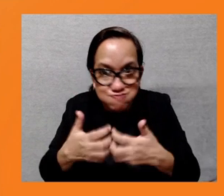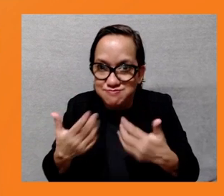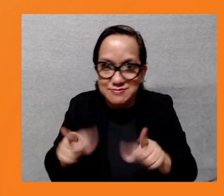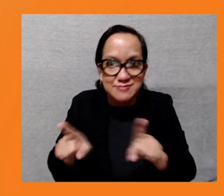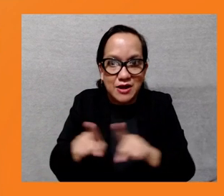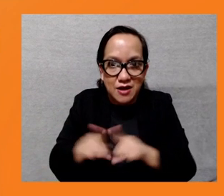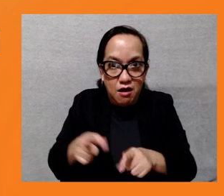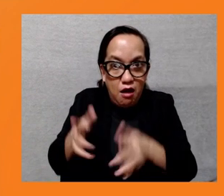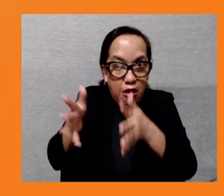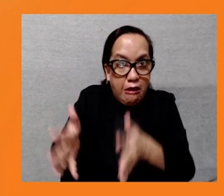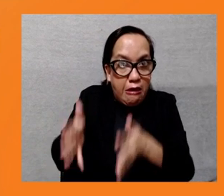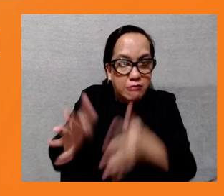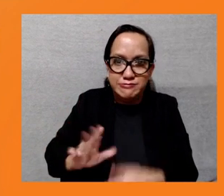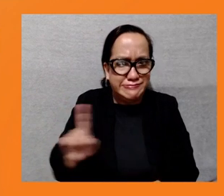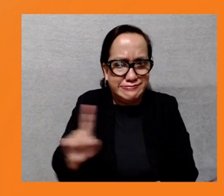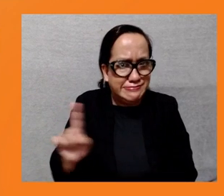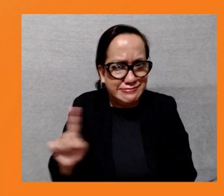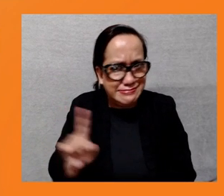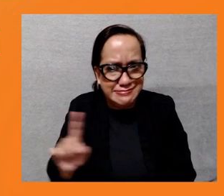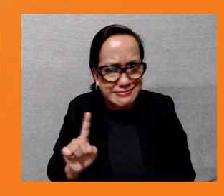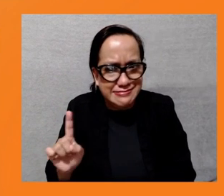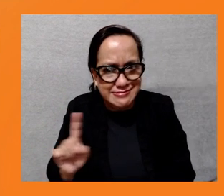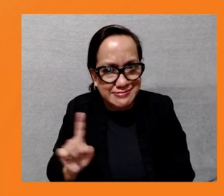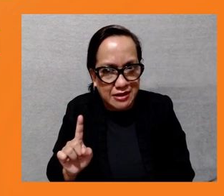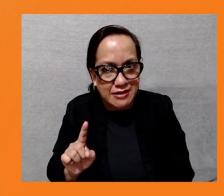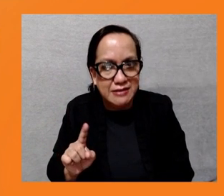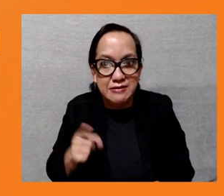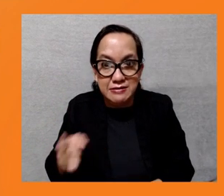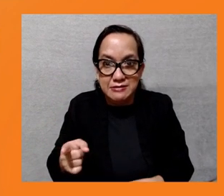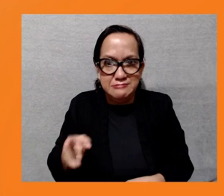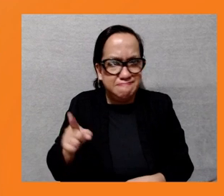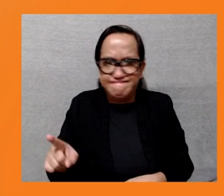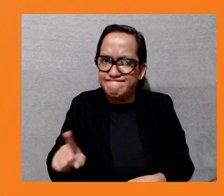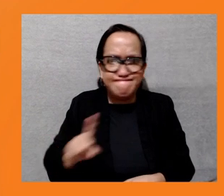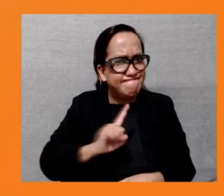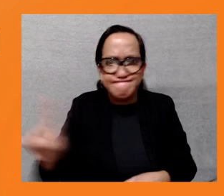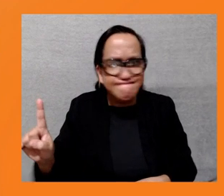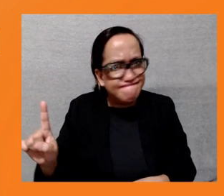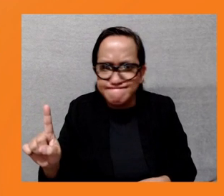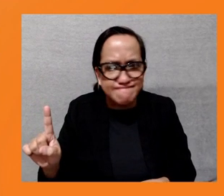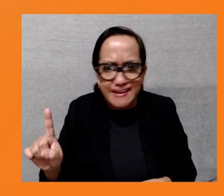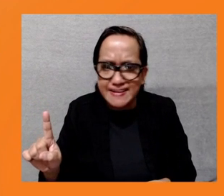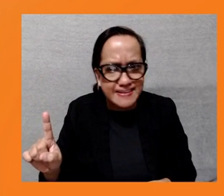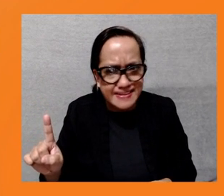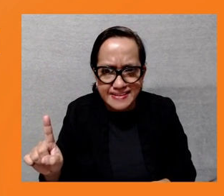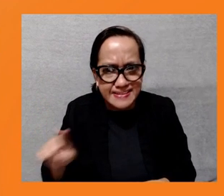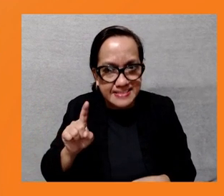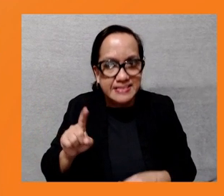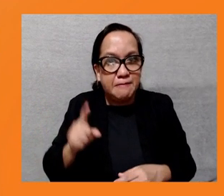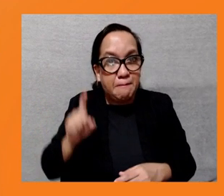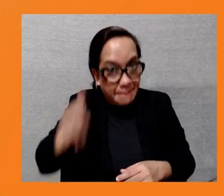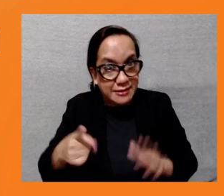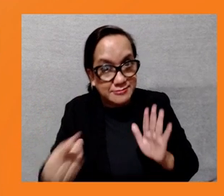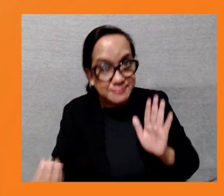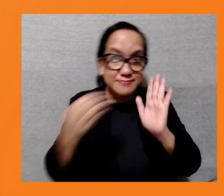the prohibited investments list. As I said, it's being considered as part of the energy policy, but with guidance around the